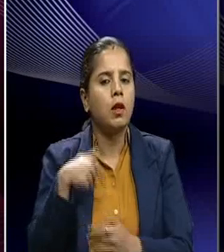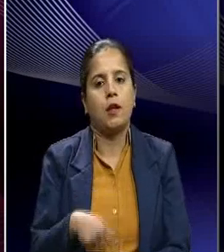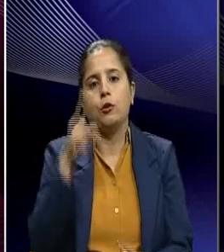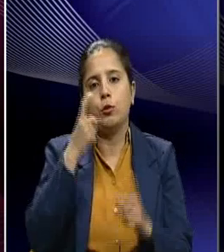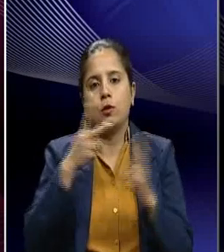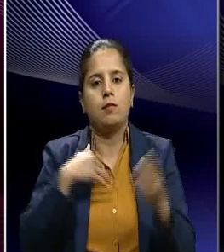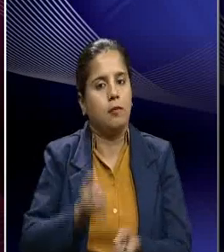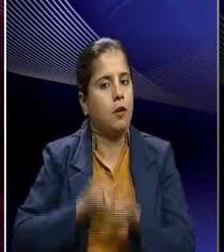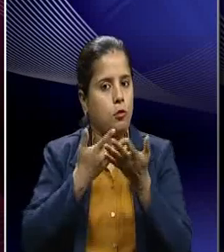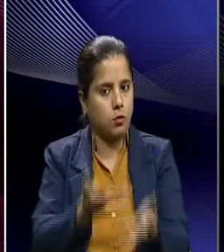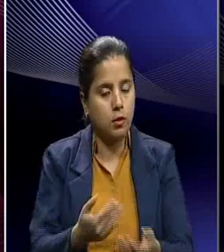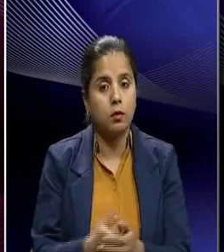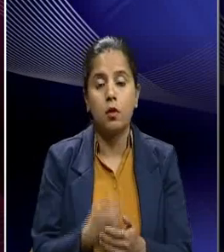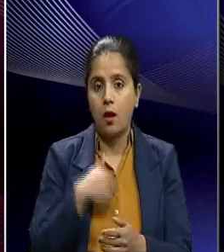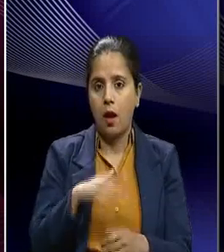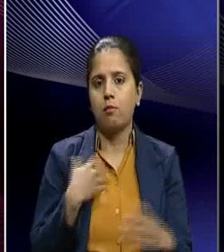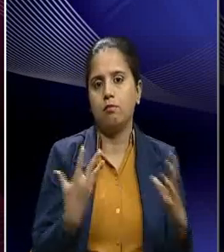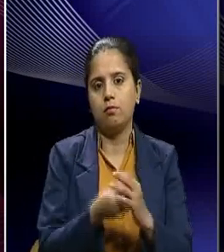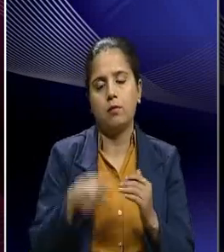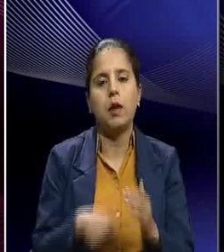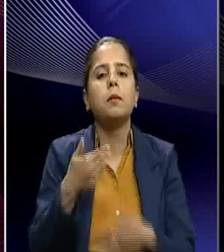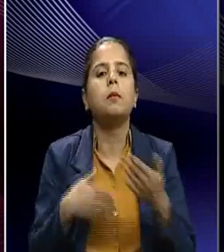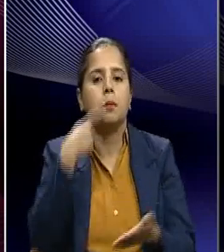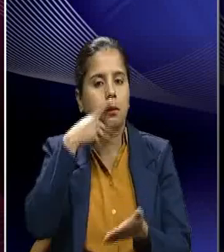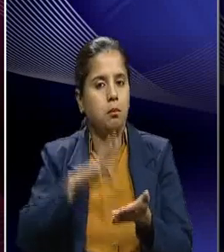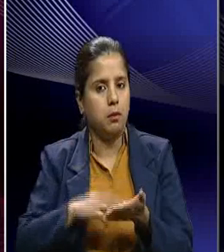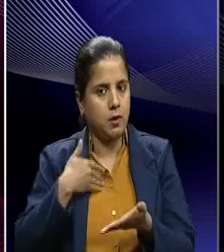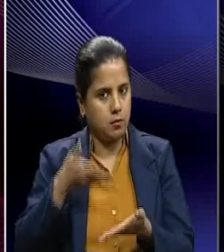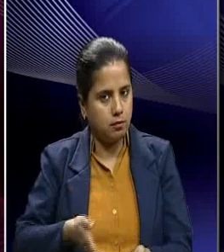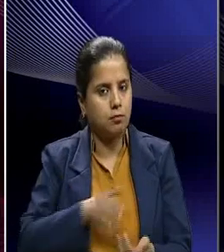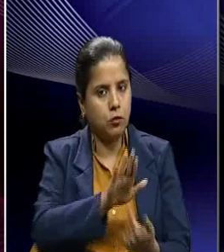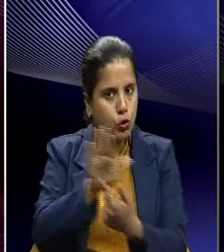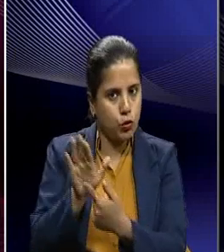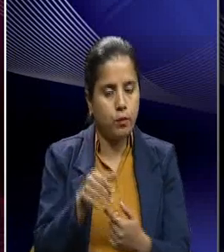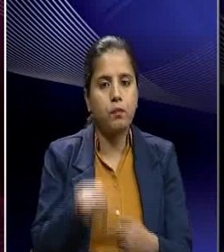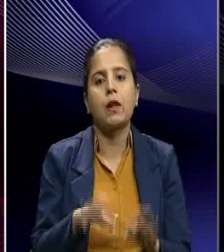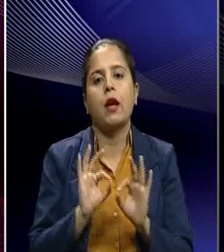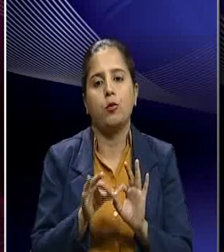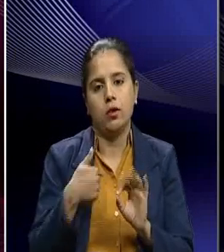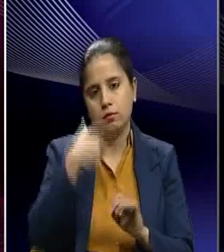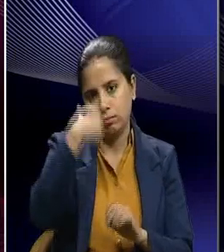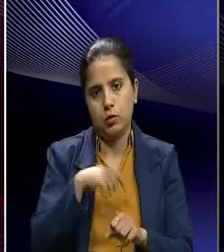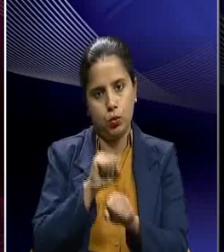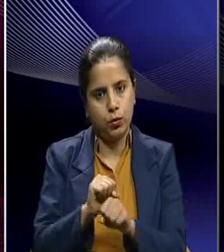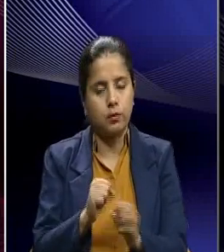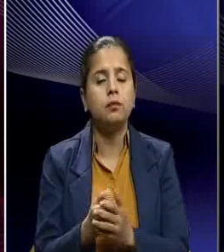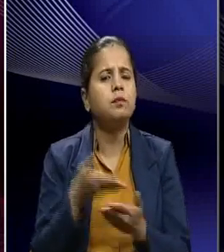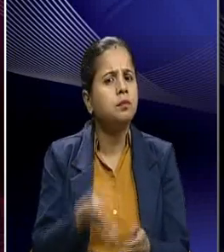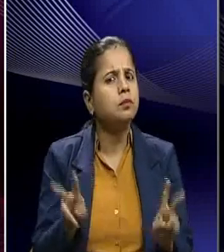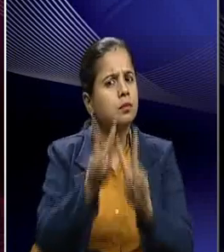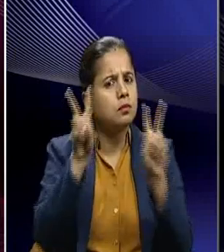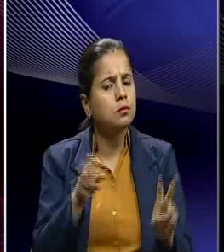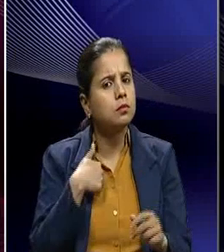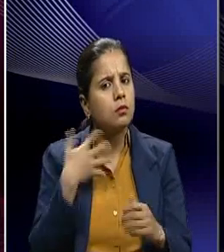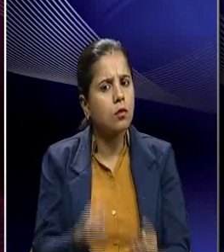expression and we have with us Manisha Sharma as an interpreter. And in this context I would